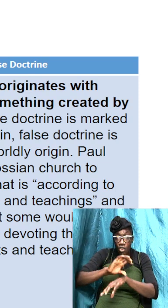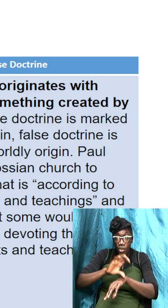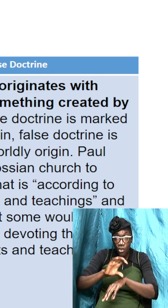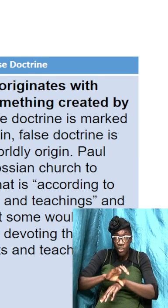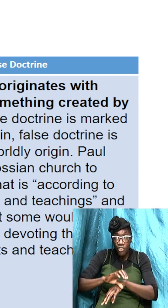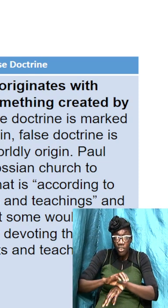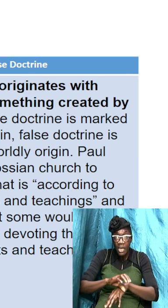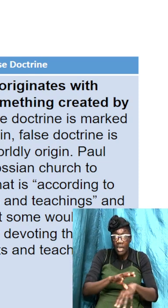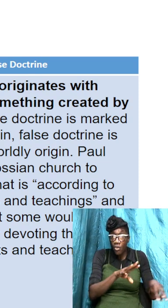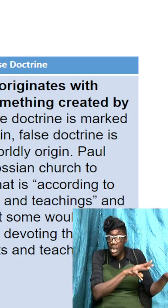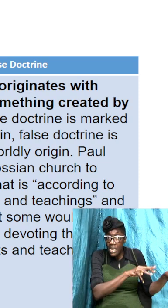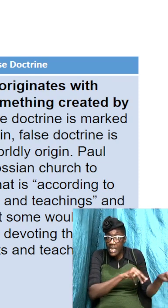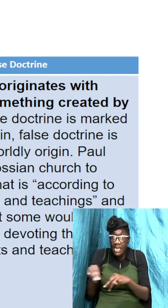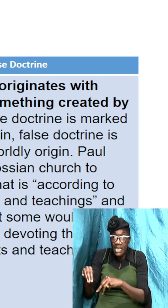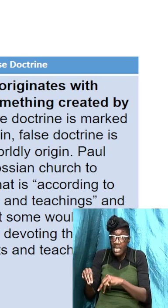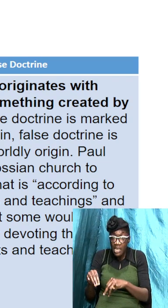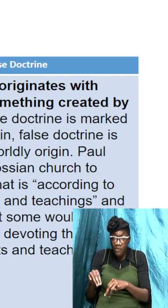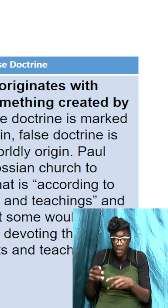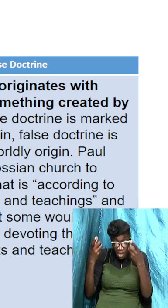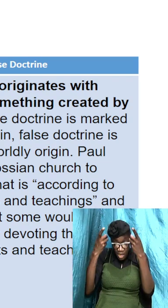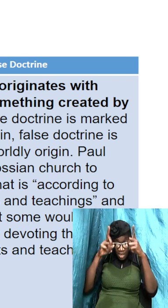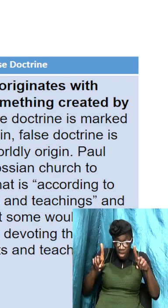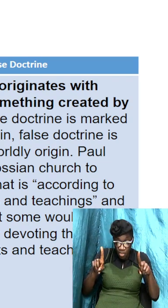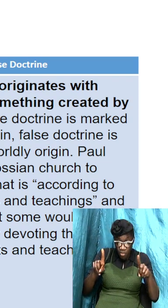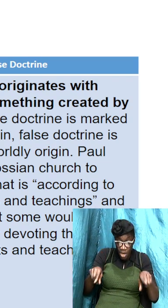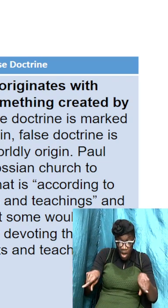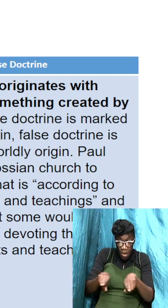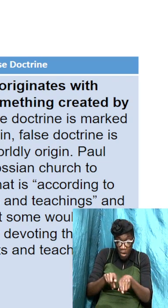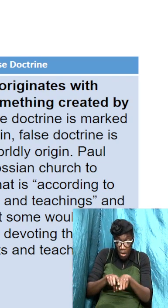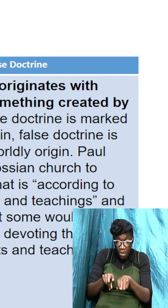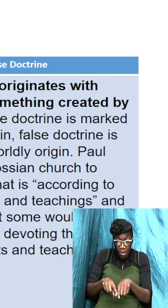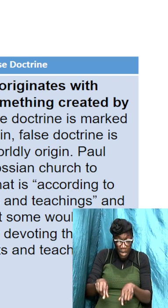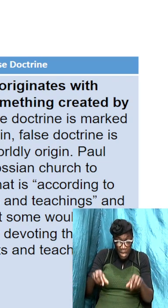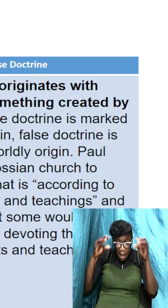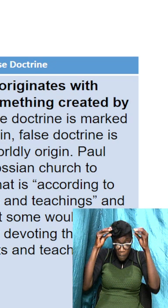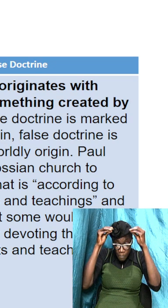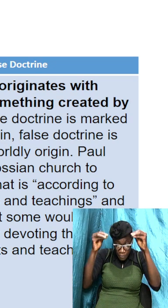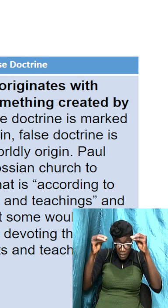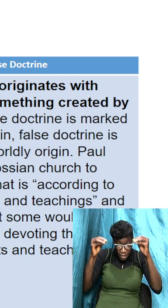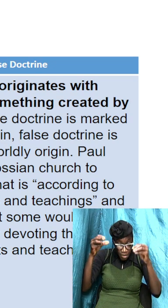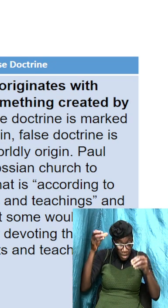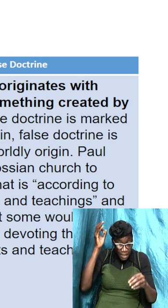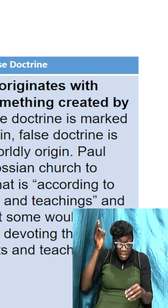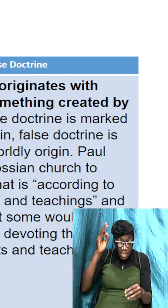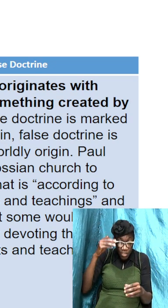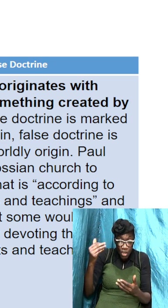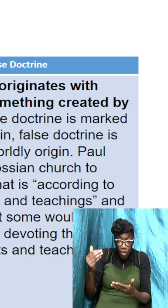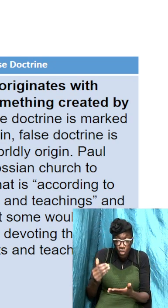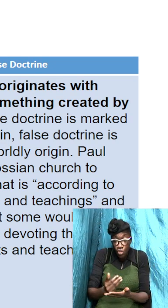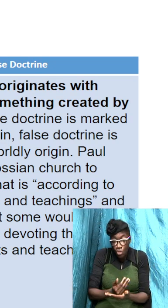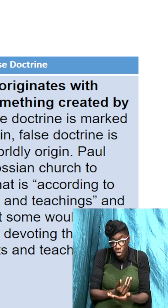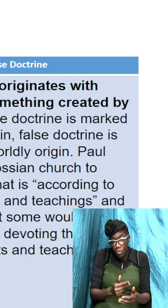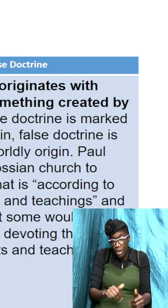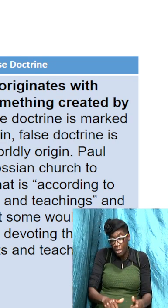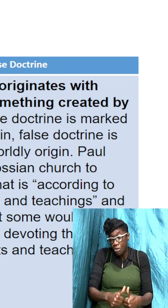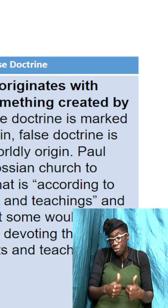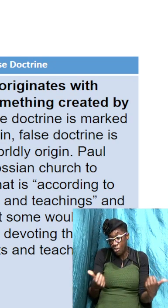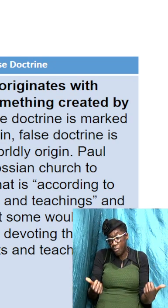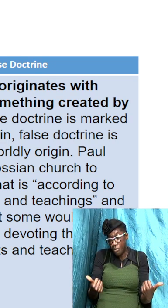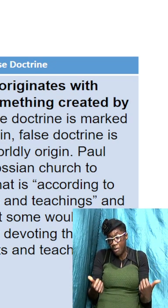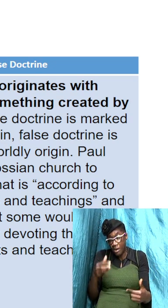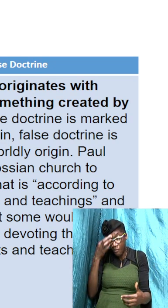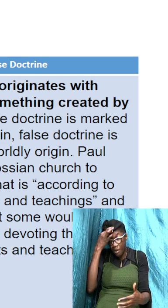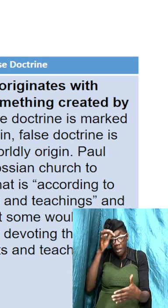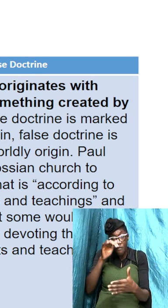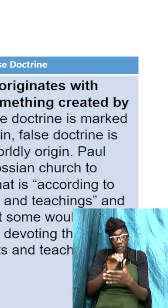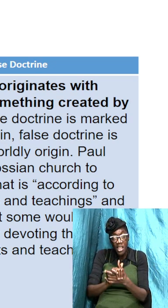precepts and teaching and told Timothy that some would depart from the faith by devoting